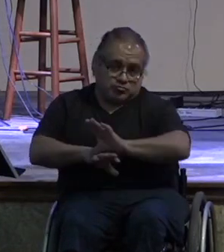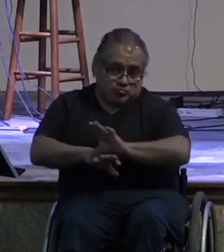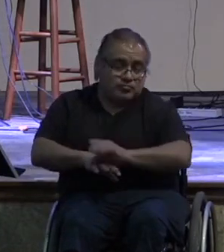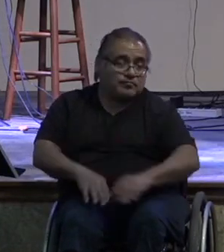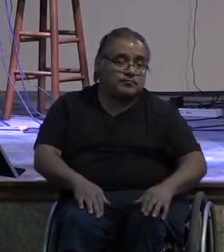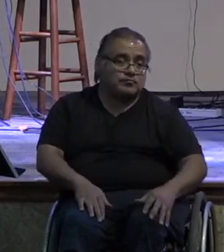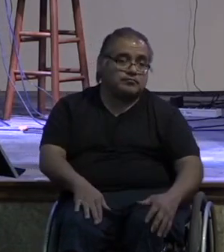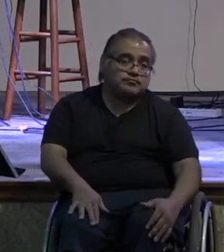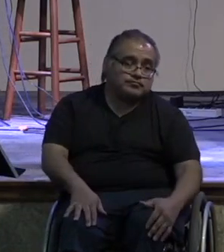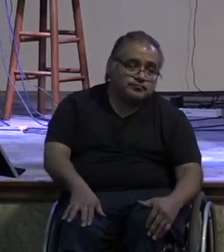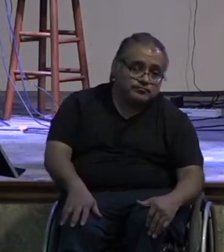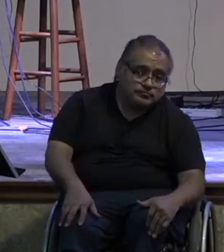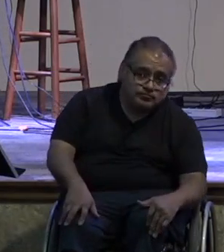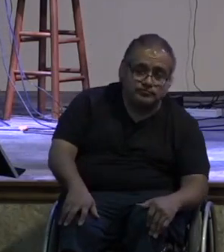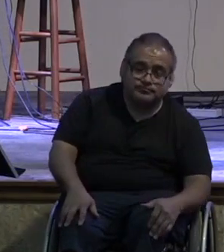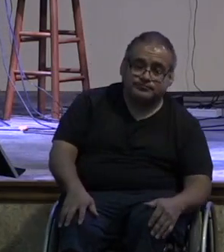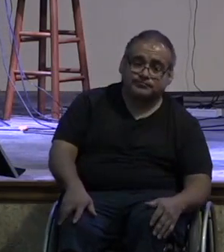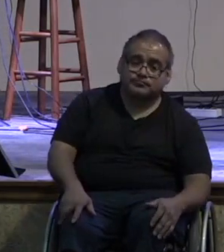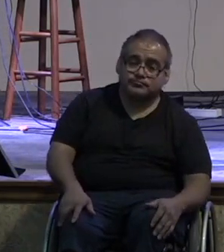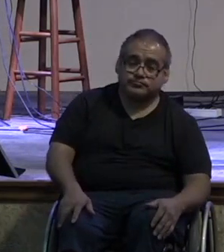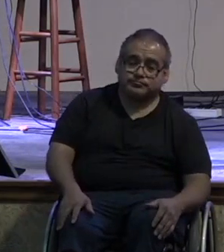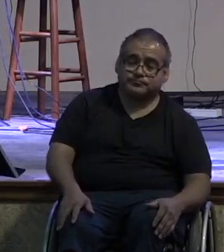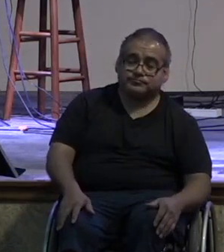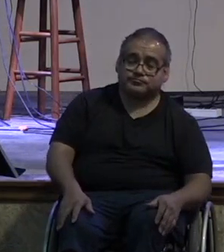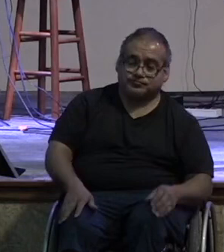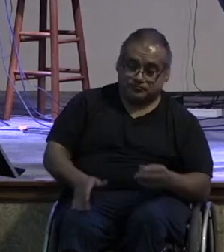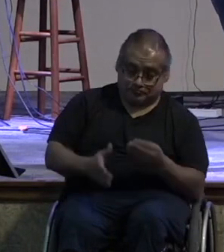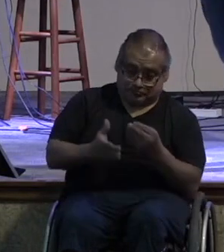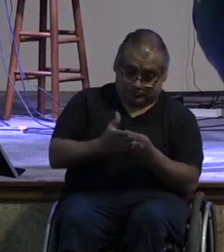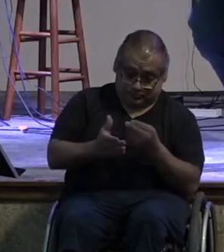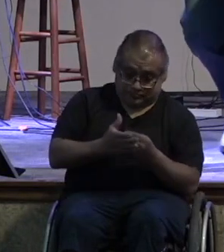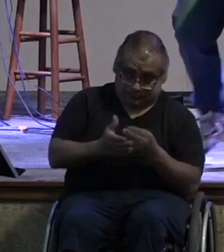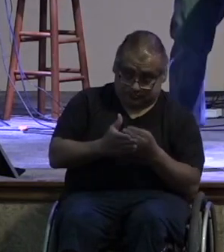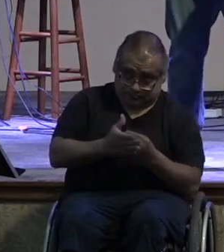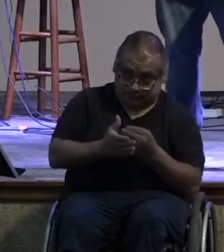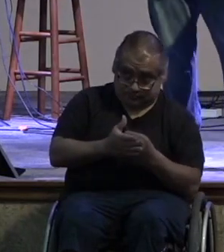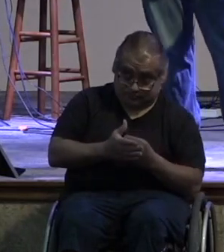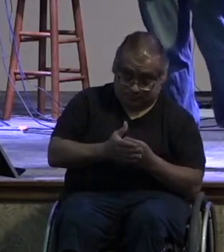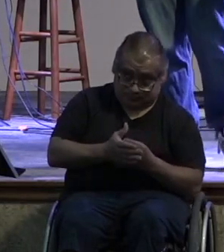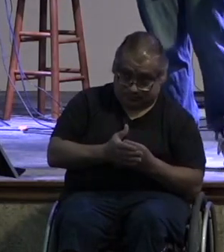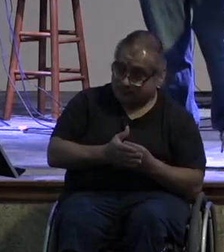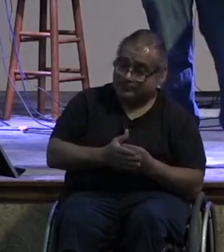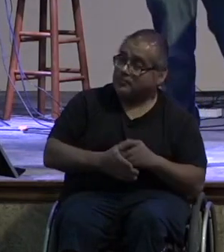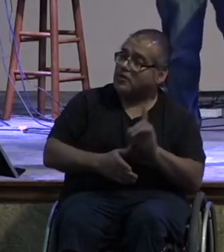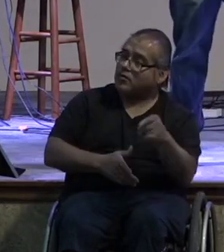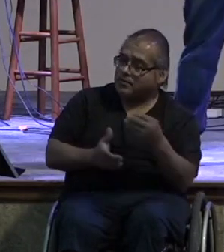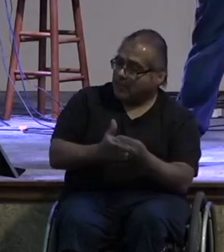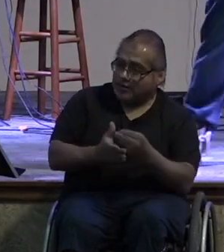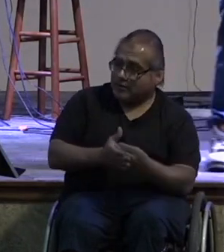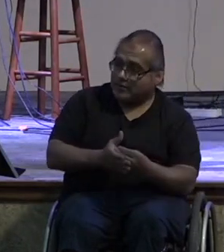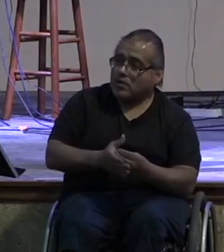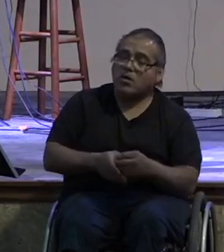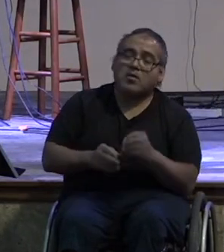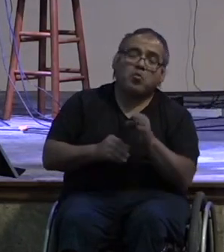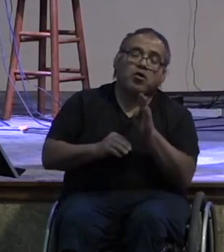the last t is our treasure which we've talked a lot about money we think about money when we think about treasure but it's not just that right